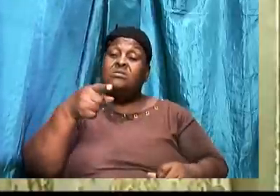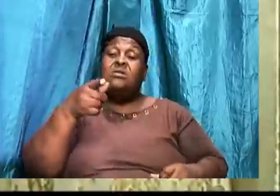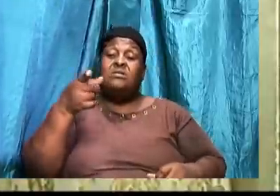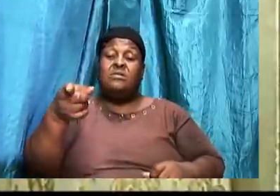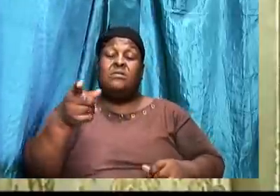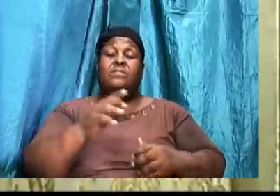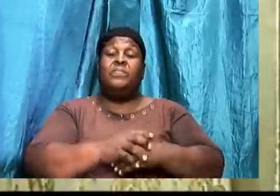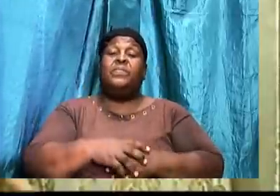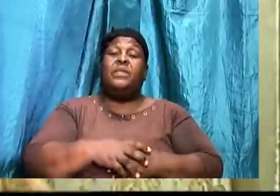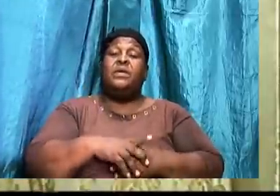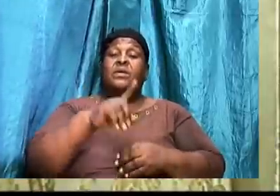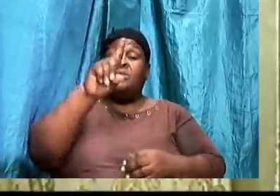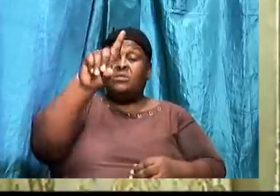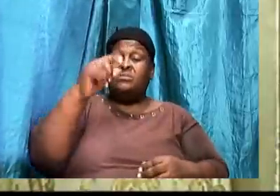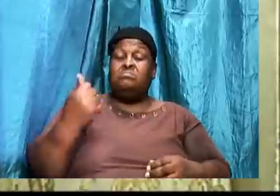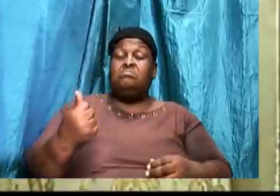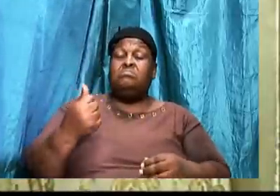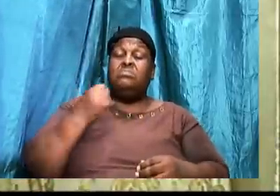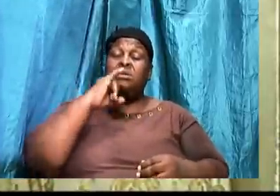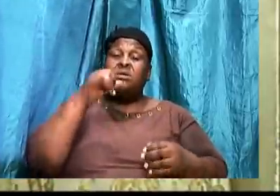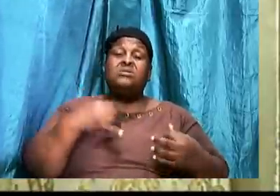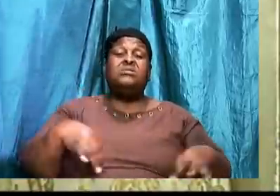That tithing. tithing is important.